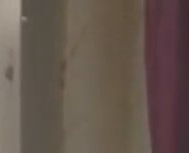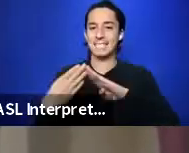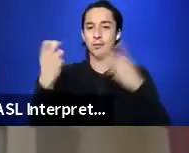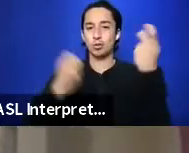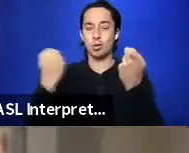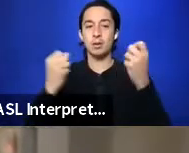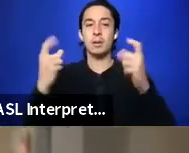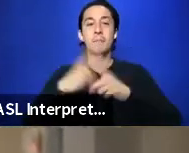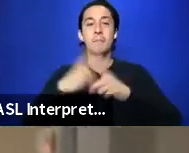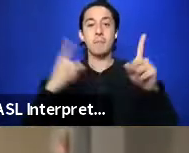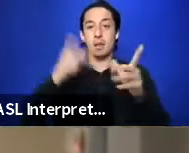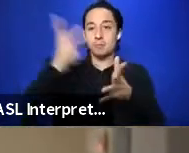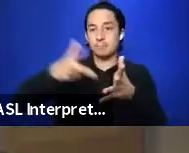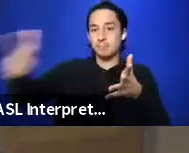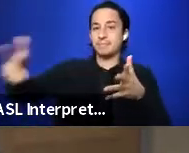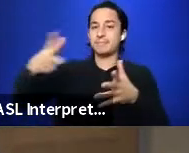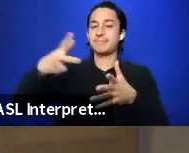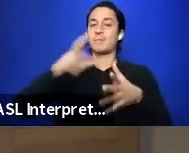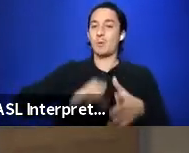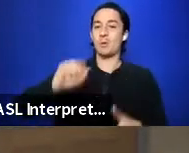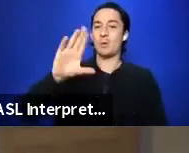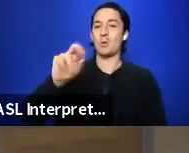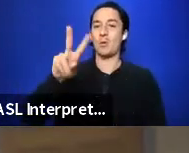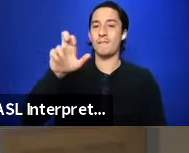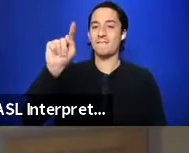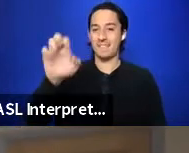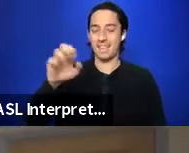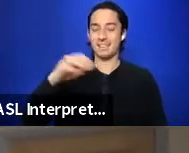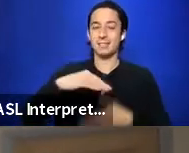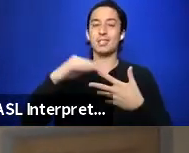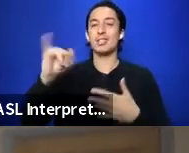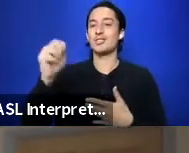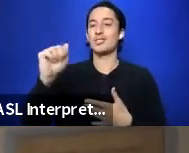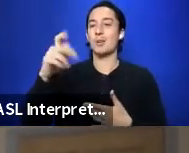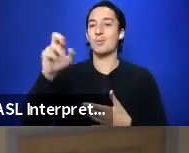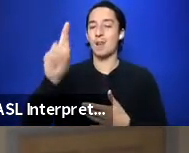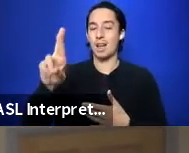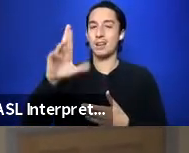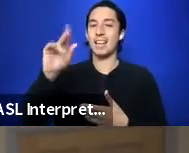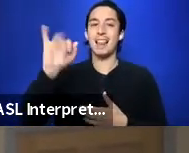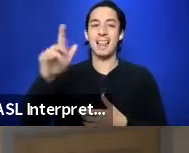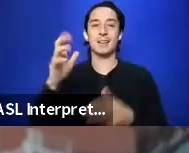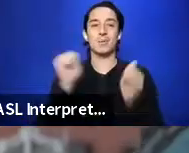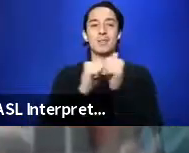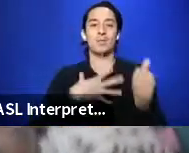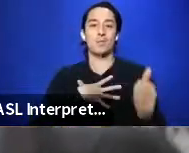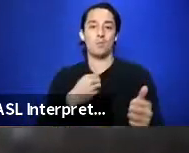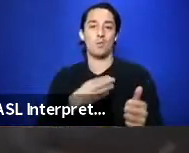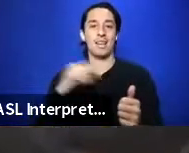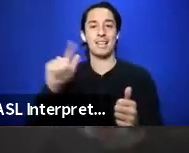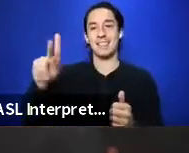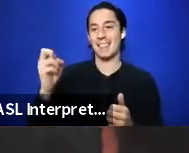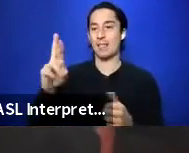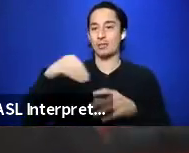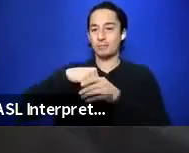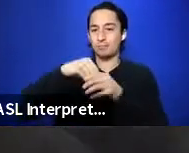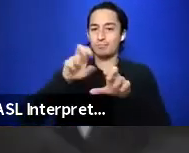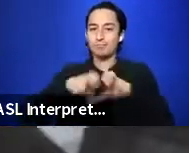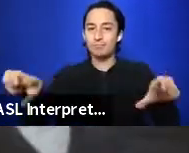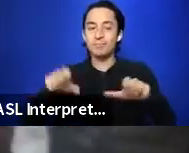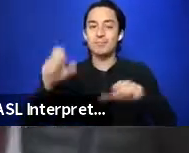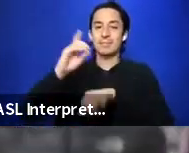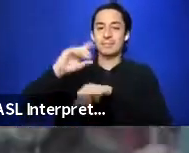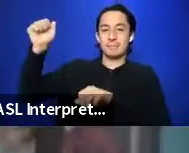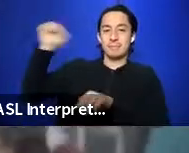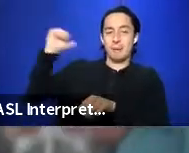fleet of vintage Corvettes, Jaguars and Cadillacs with white leather interior, diamond in the back, sunroof top,